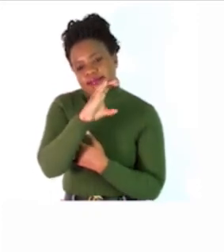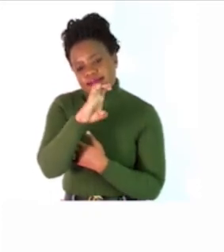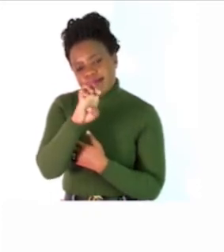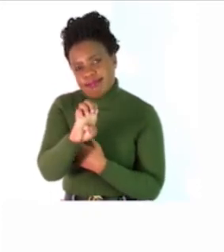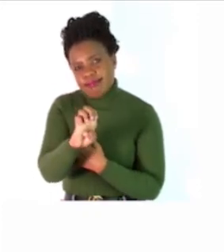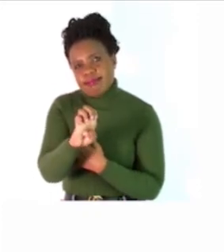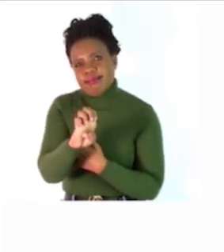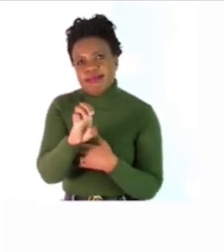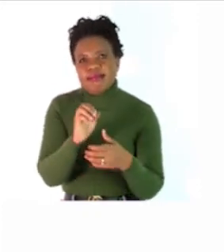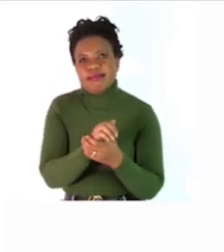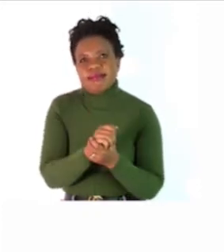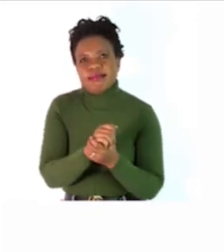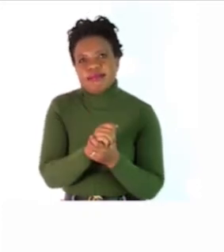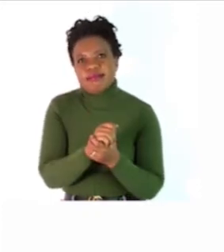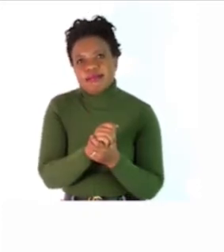it's mice